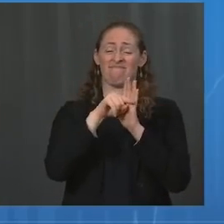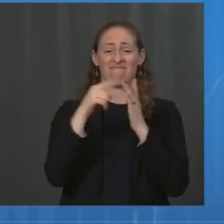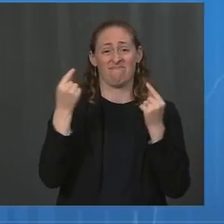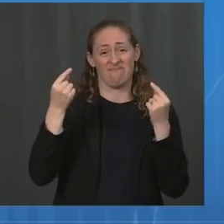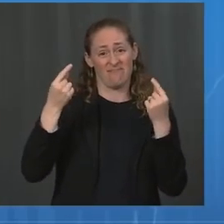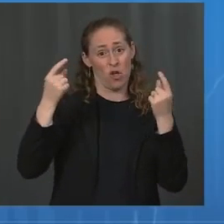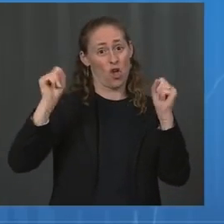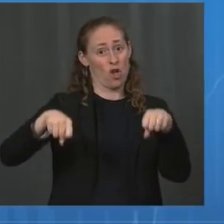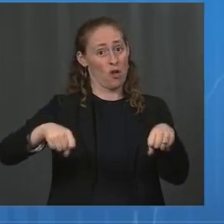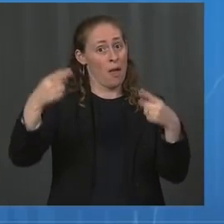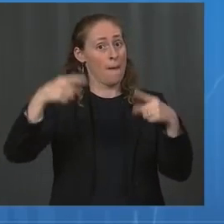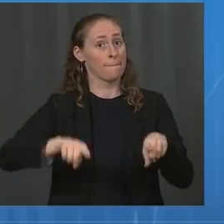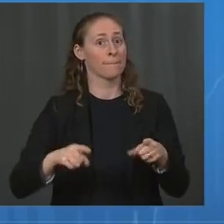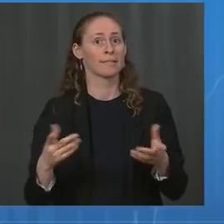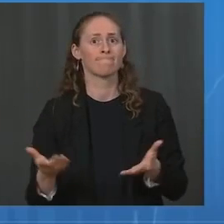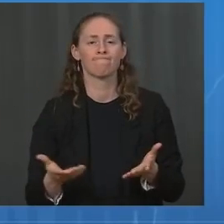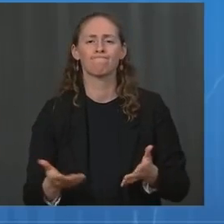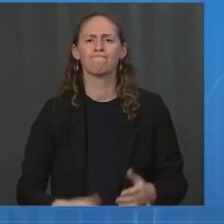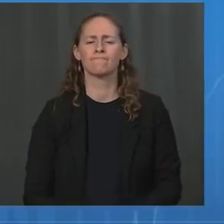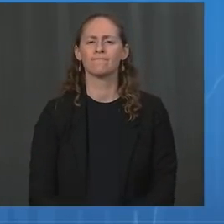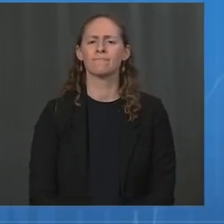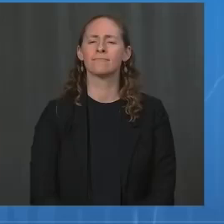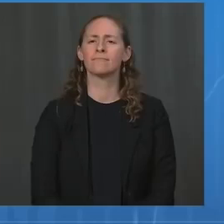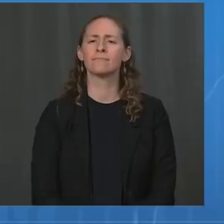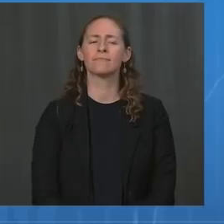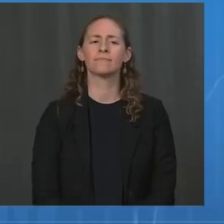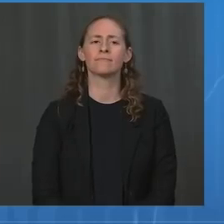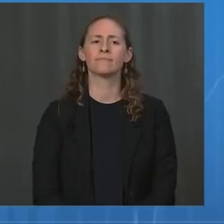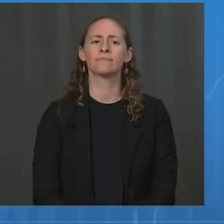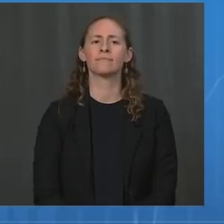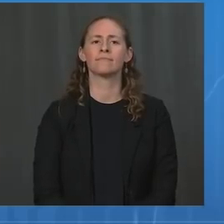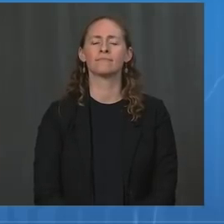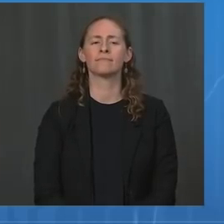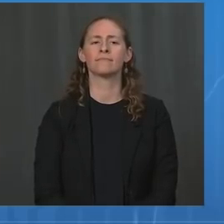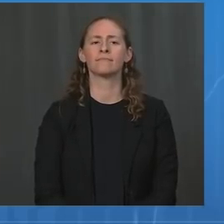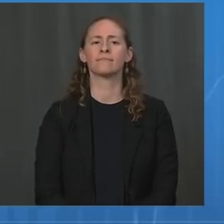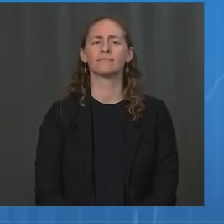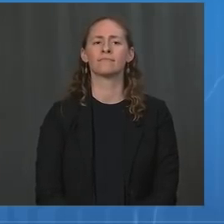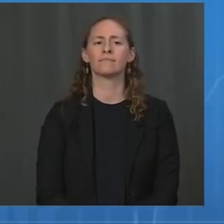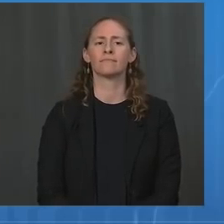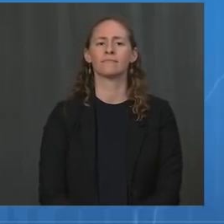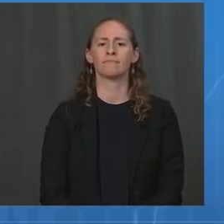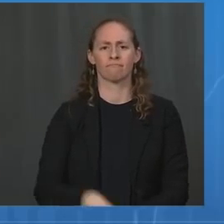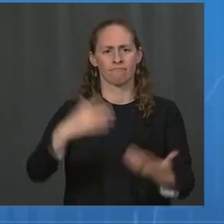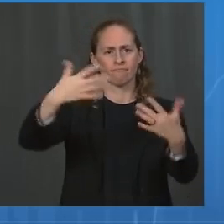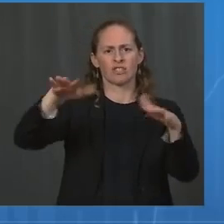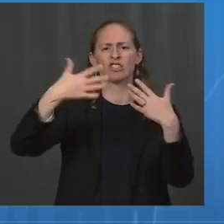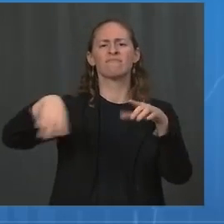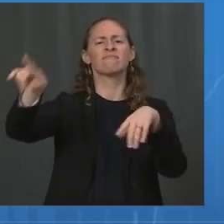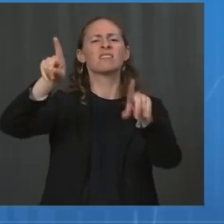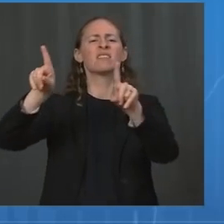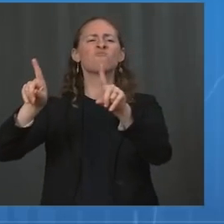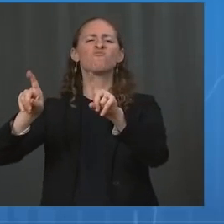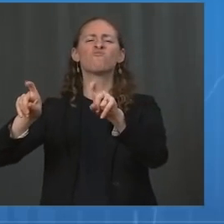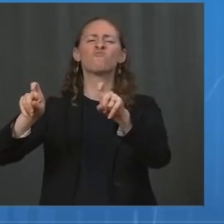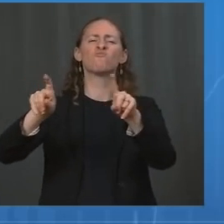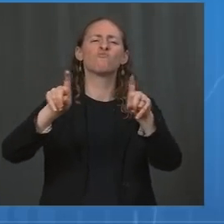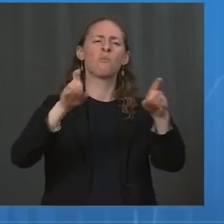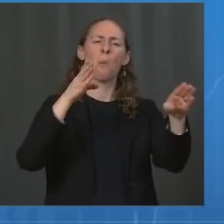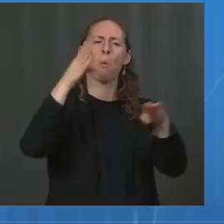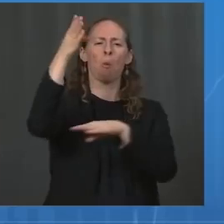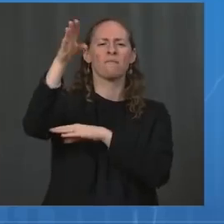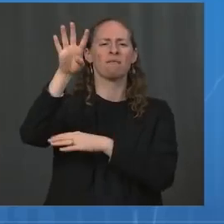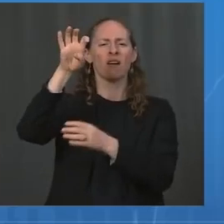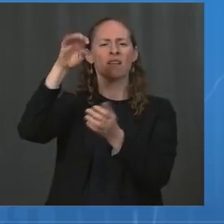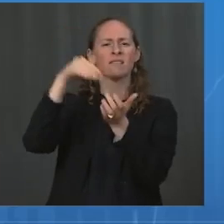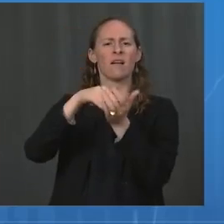over a year ago, if you look at an analysis of about 400,000 women, and look at the risk ratio of